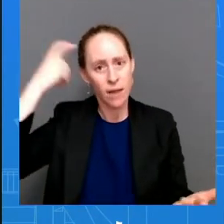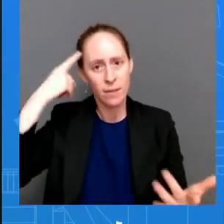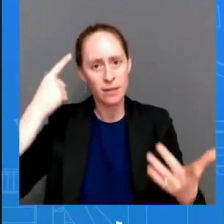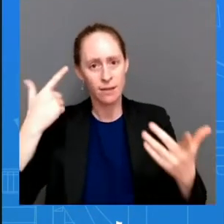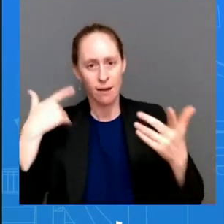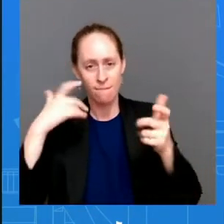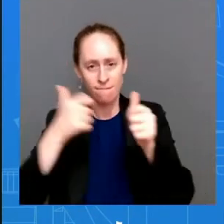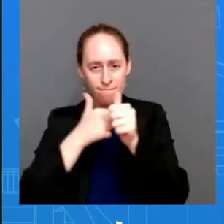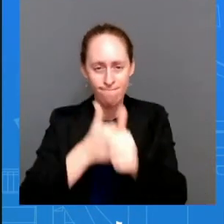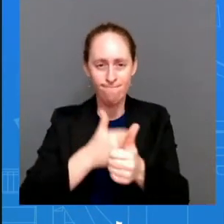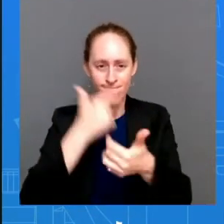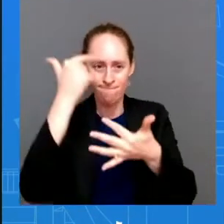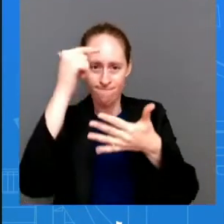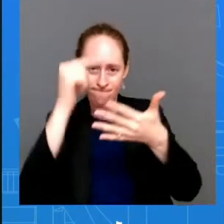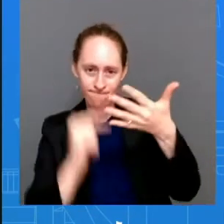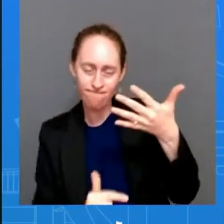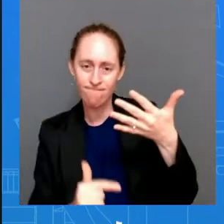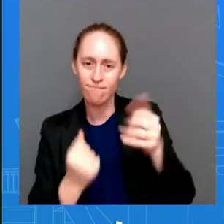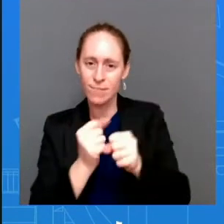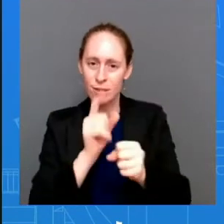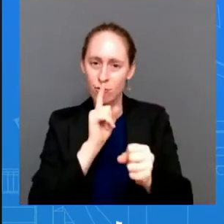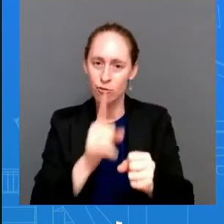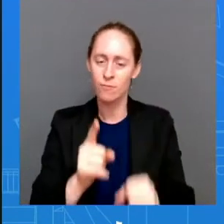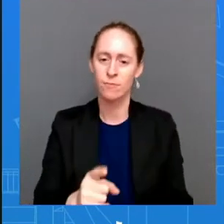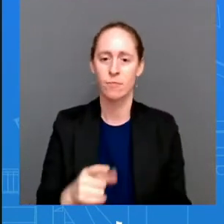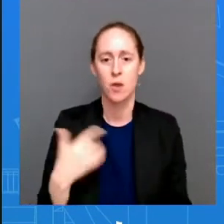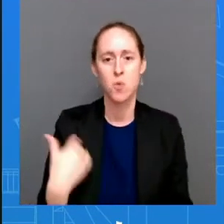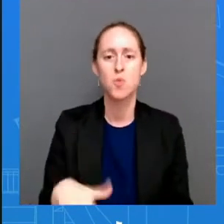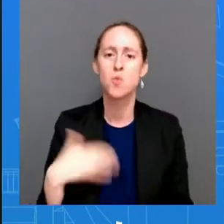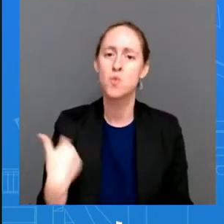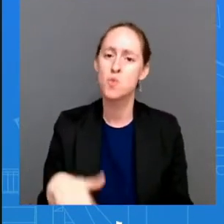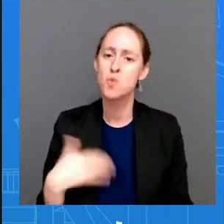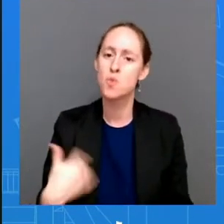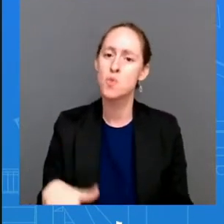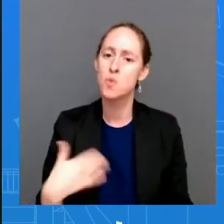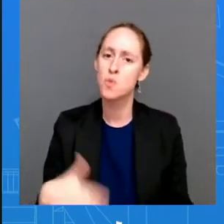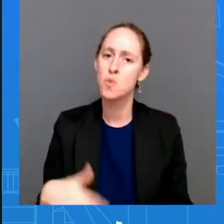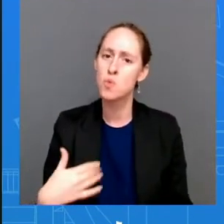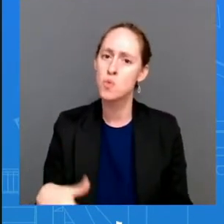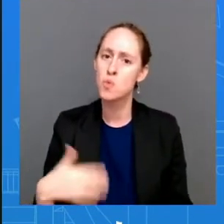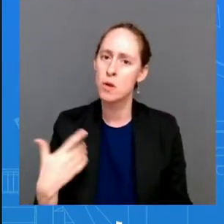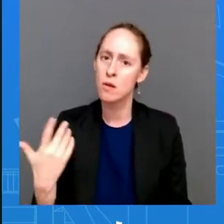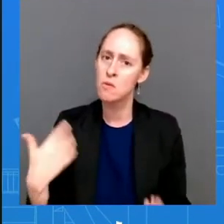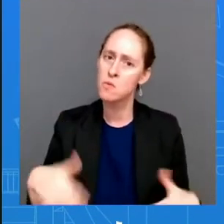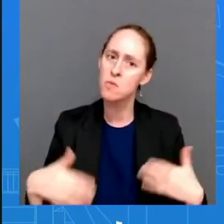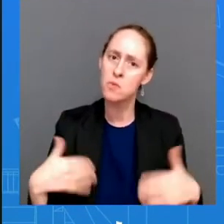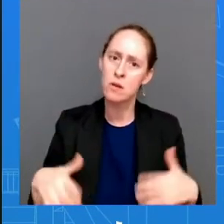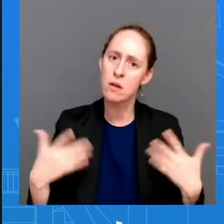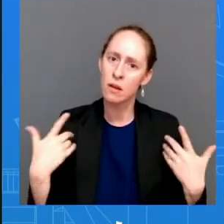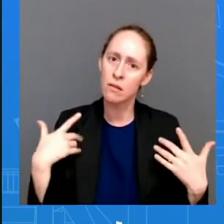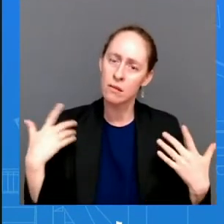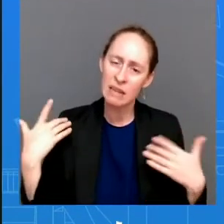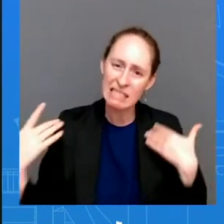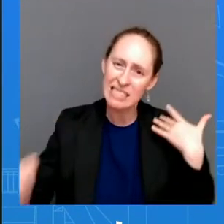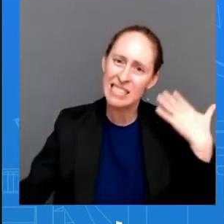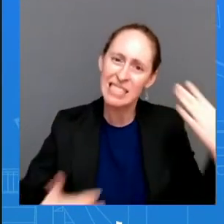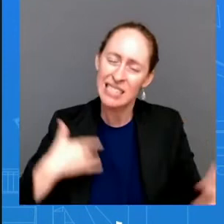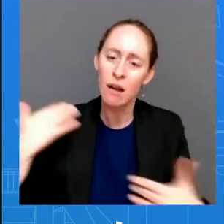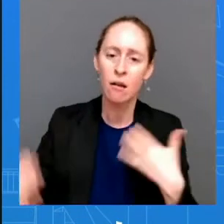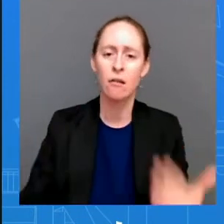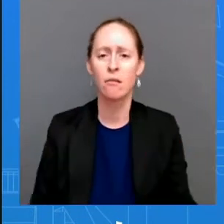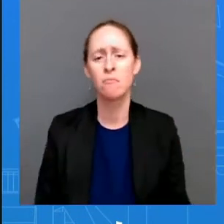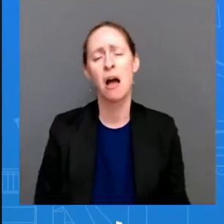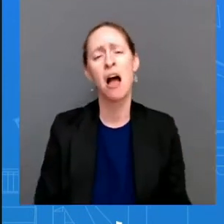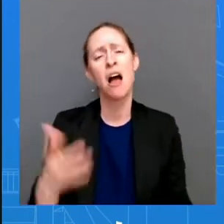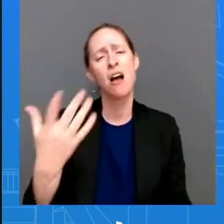as big as these. And so that's something as well to take note. But look, there has been an urgency from